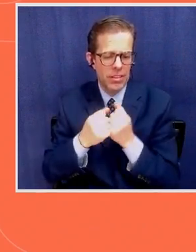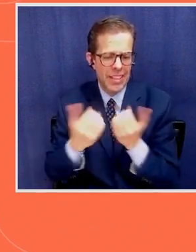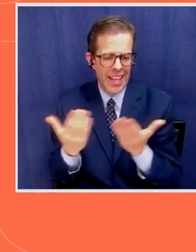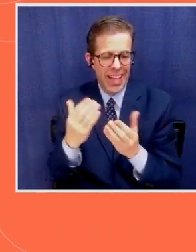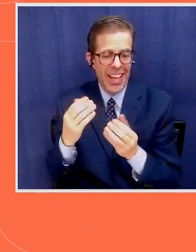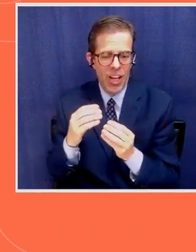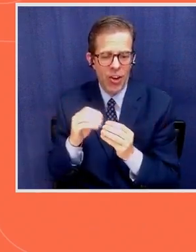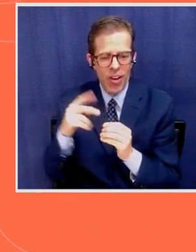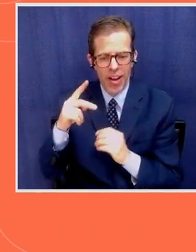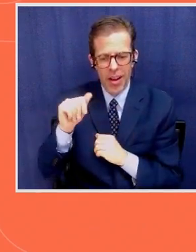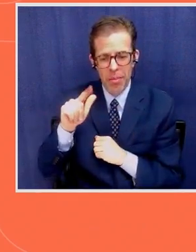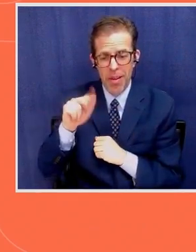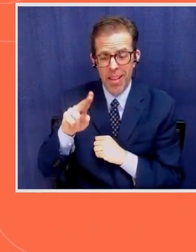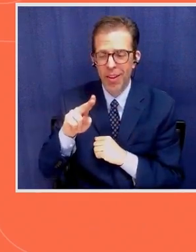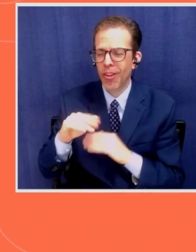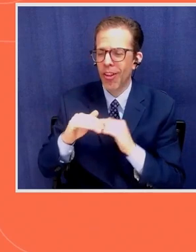What